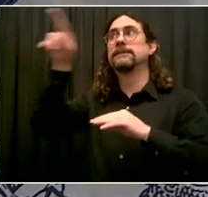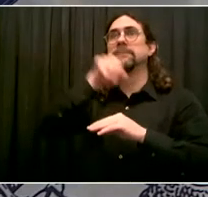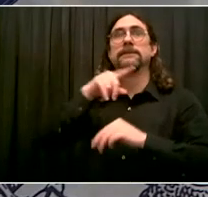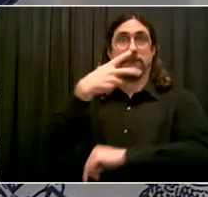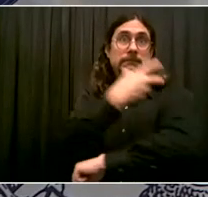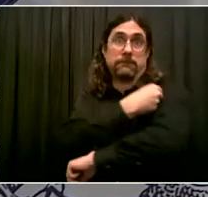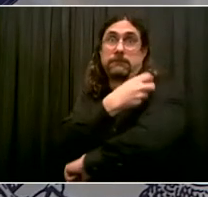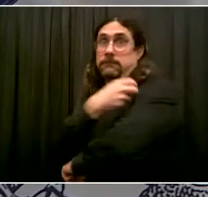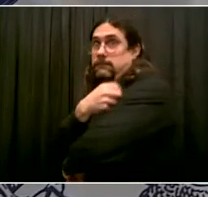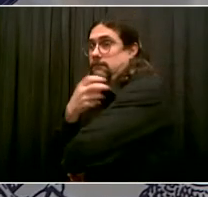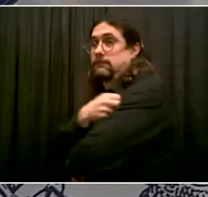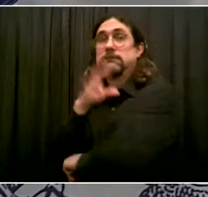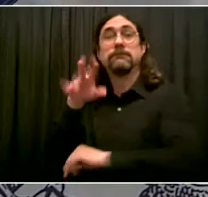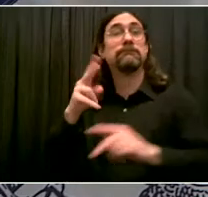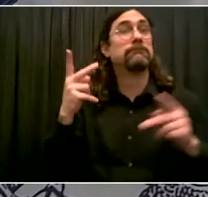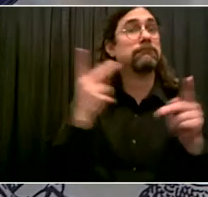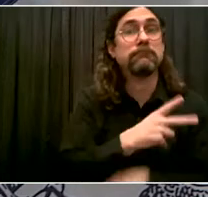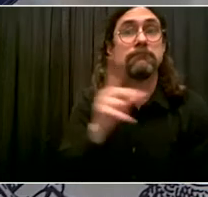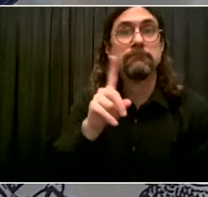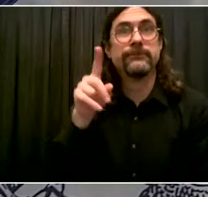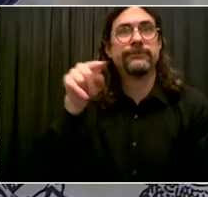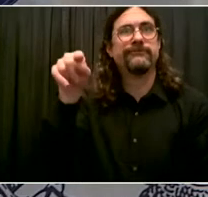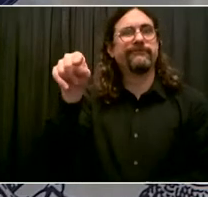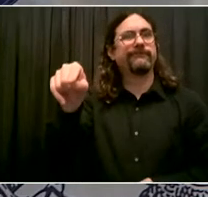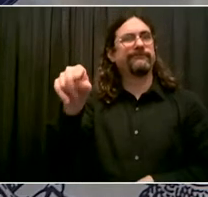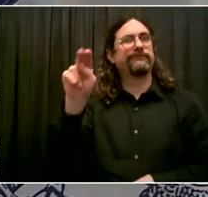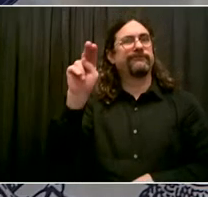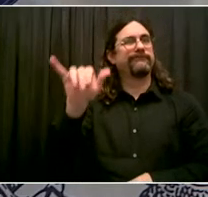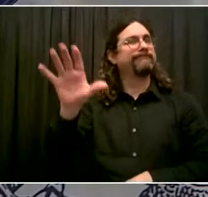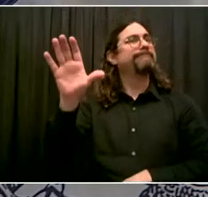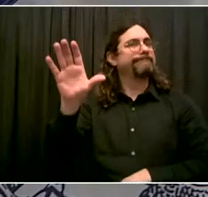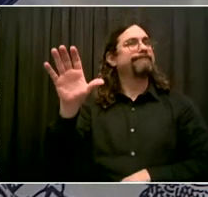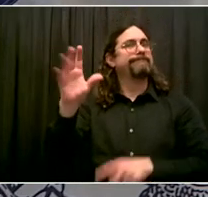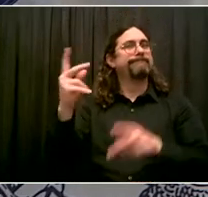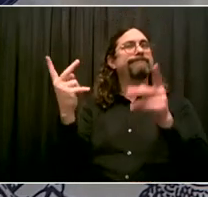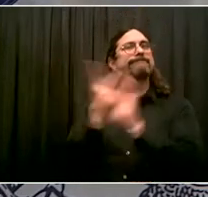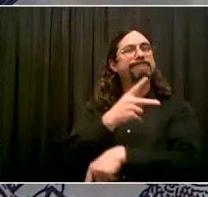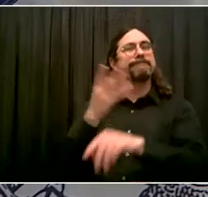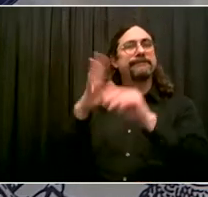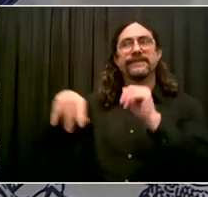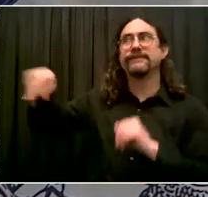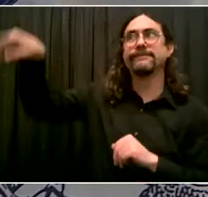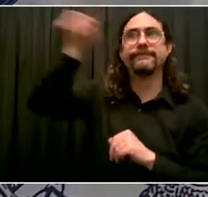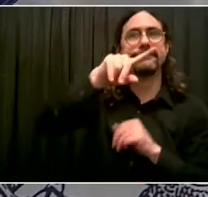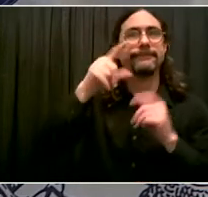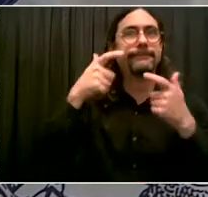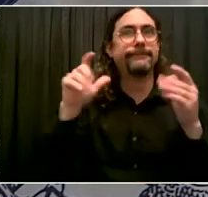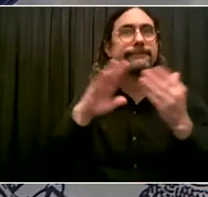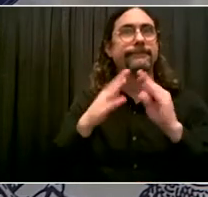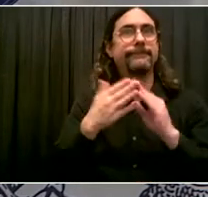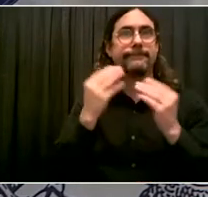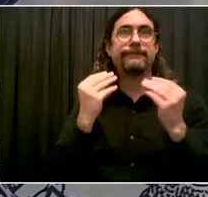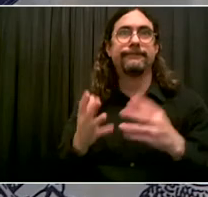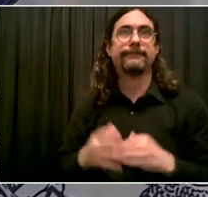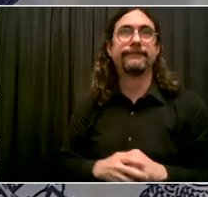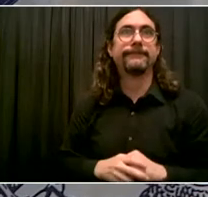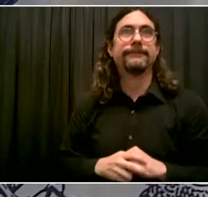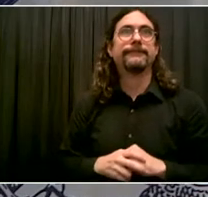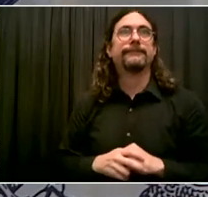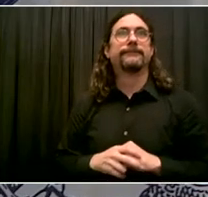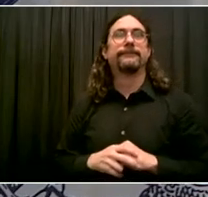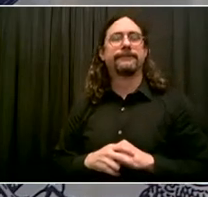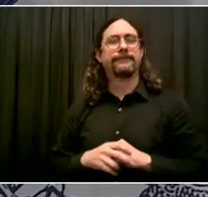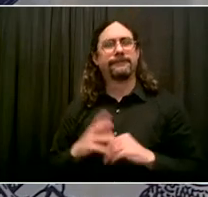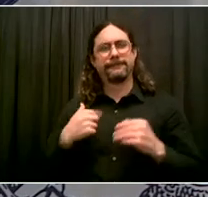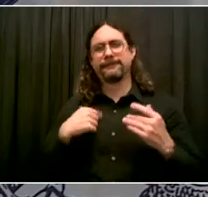down and would you do an indoor fitness class right now? Oh, no, I would not do an indoor fitness class and we do not agree with the